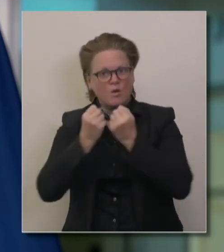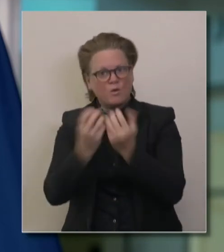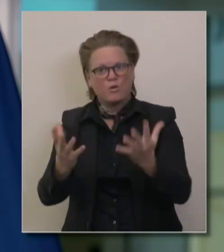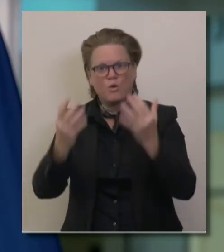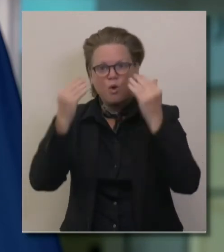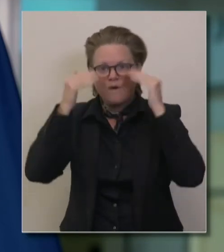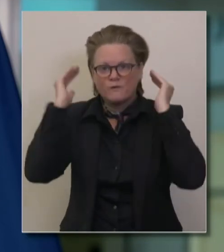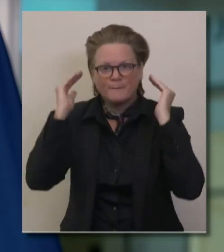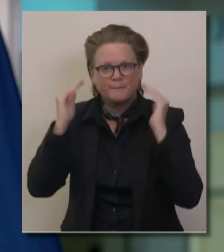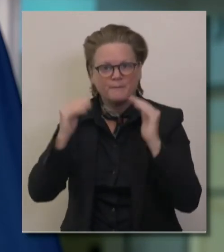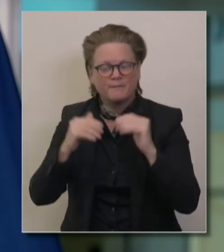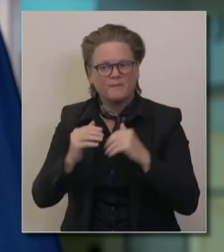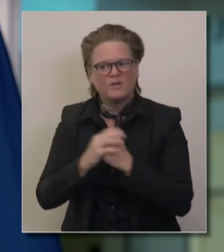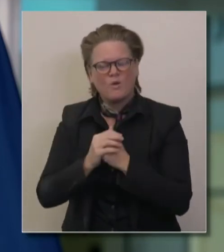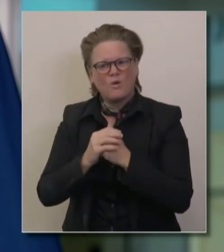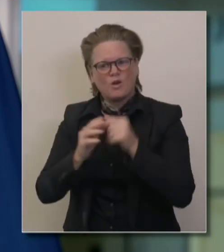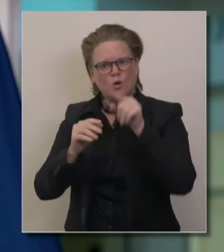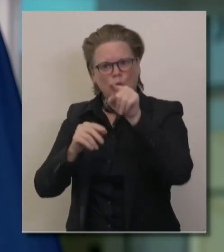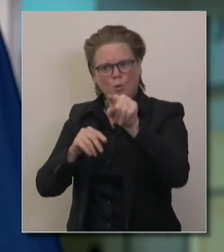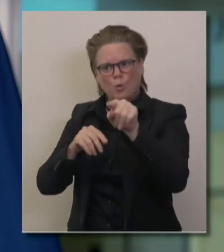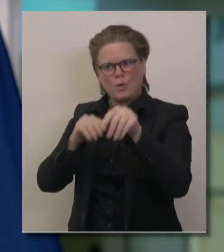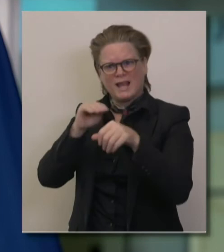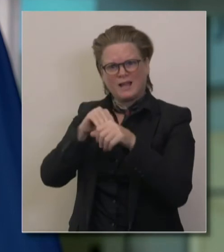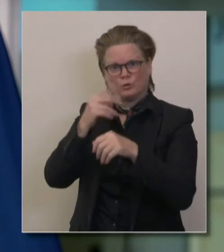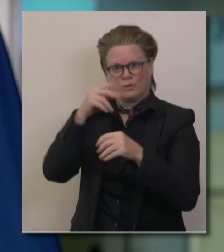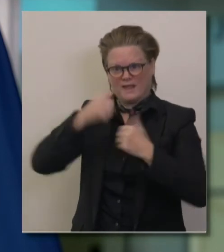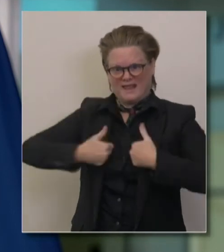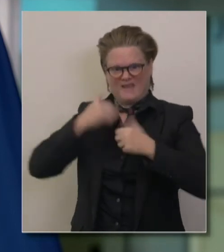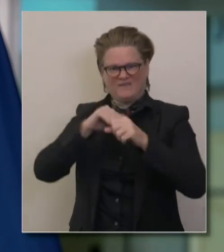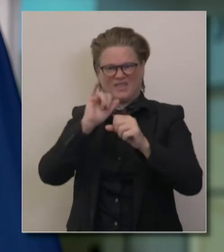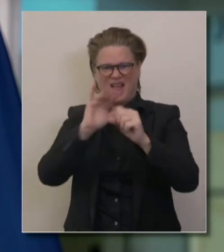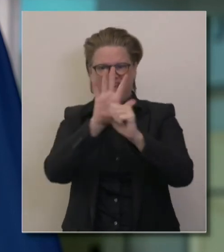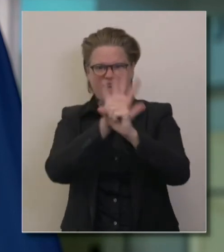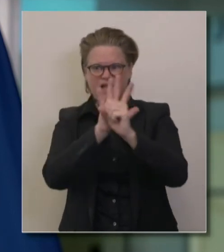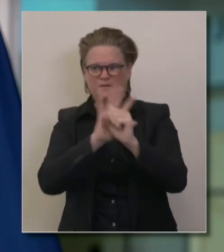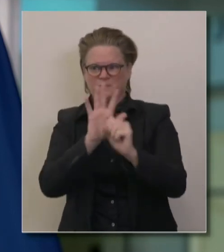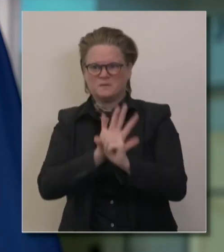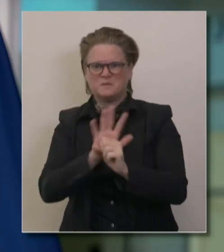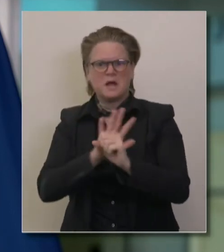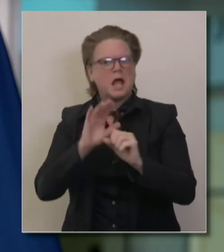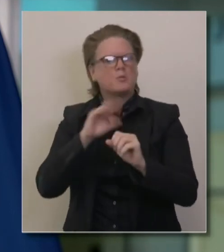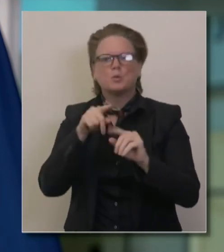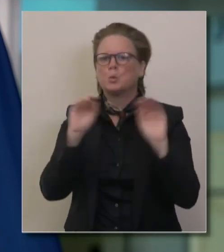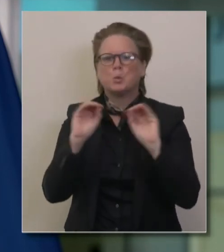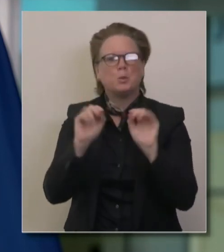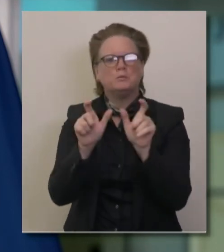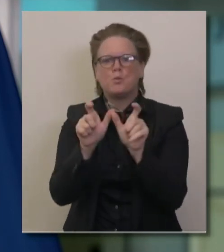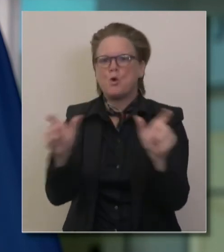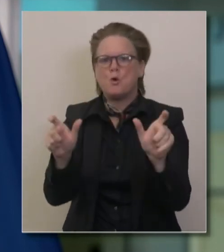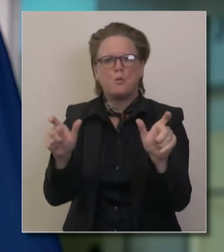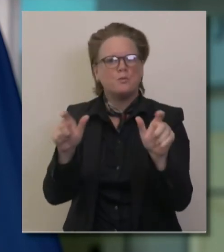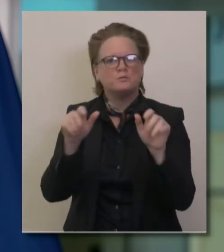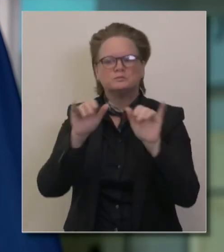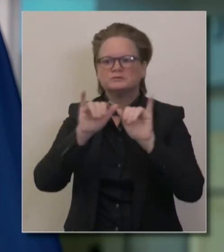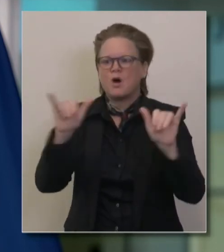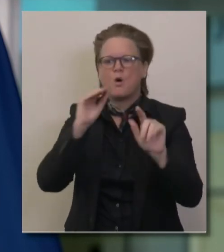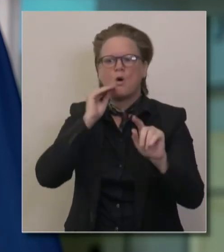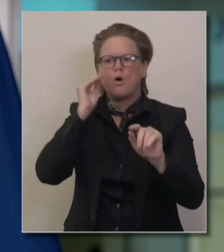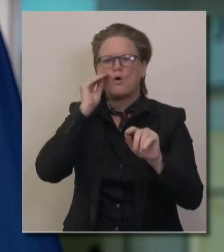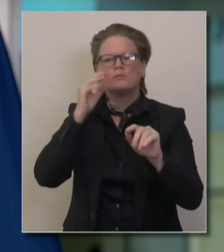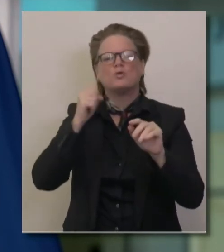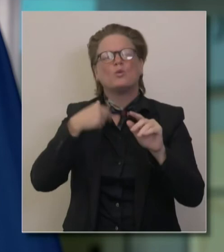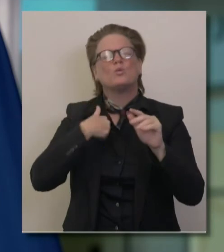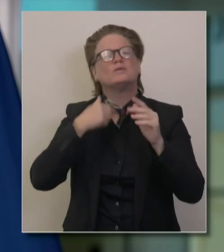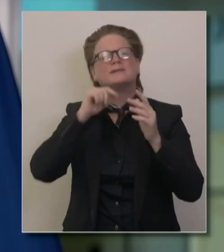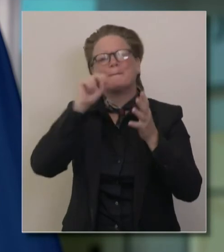one of the two regions currently which are under the regional stay-at-home order, we ask you not to travel for leisure. If you need to travel